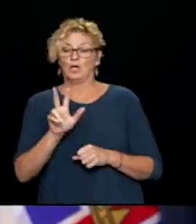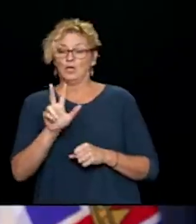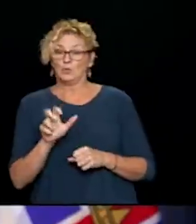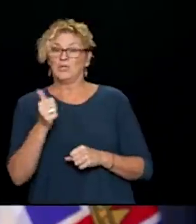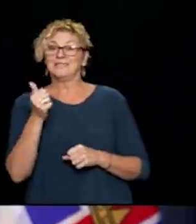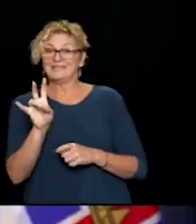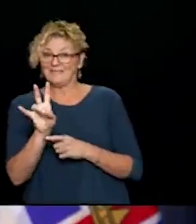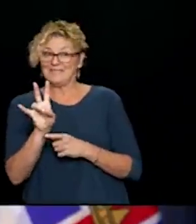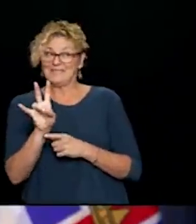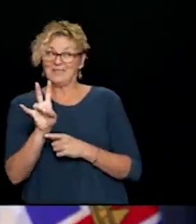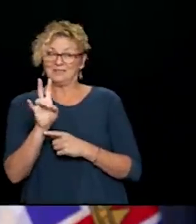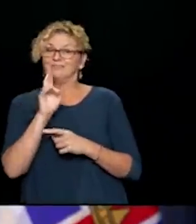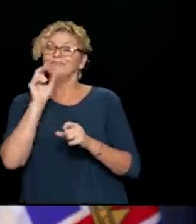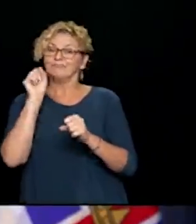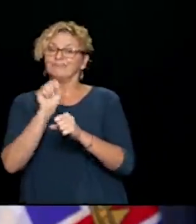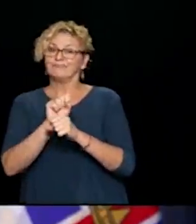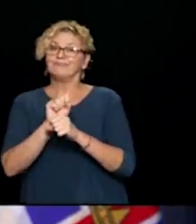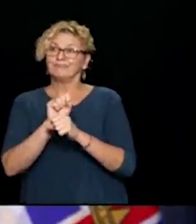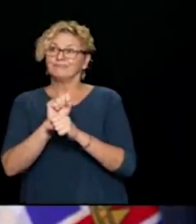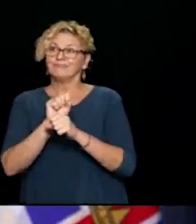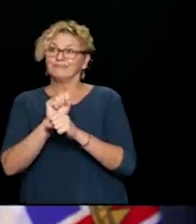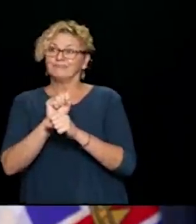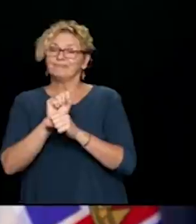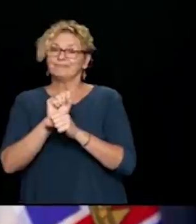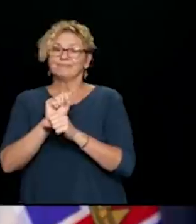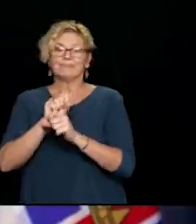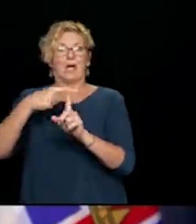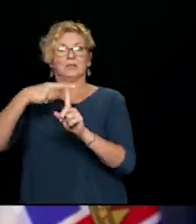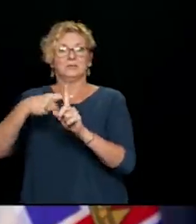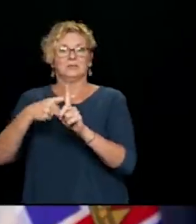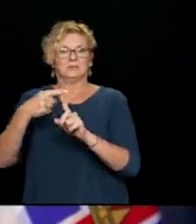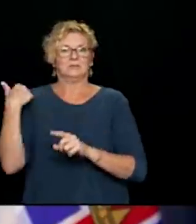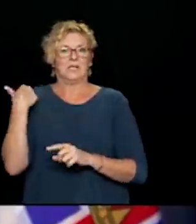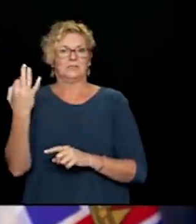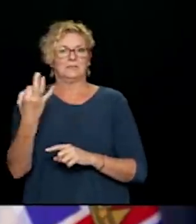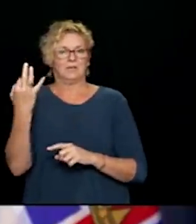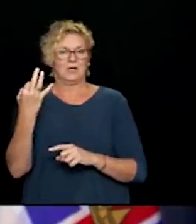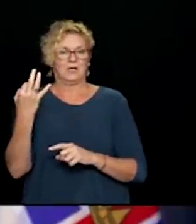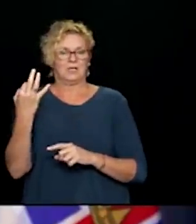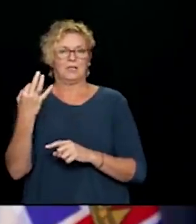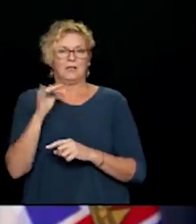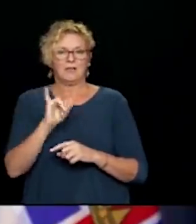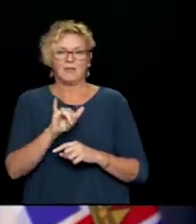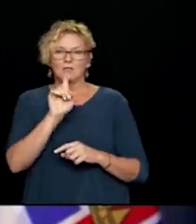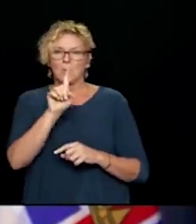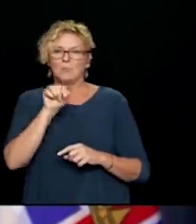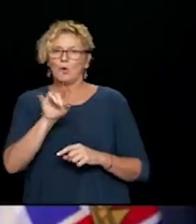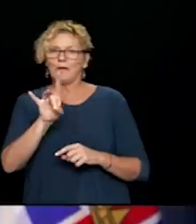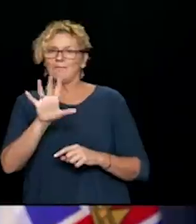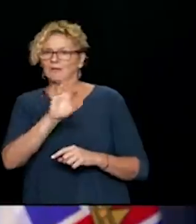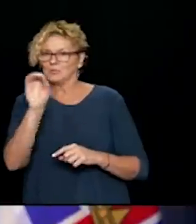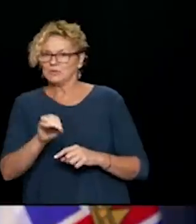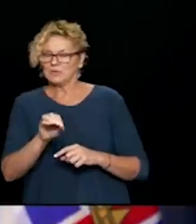in EC and we know that there were 317 of those 17,125 or 1.85 tests